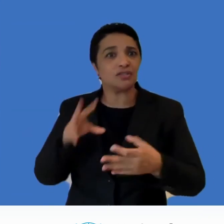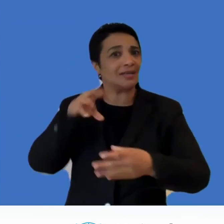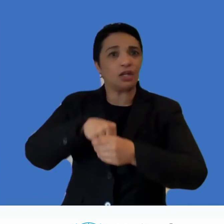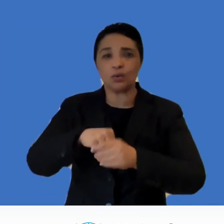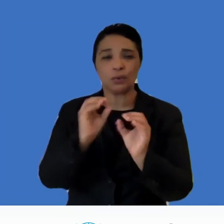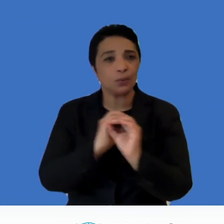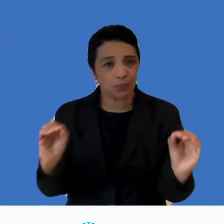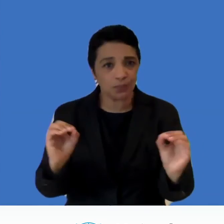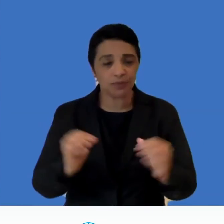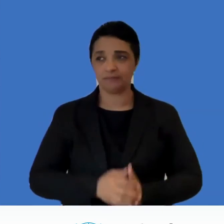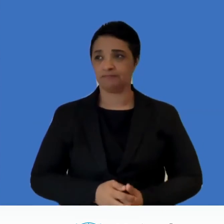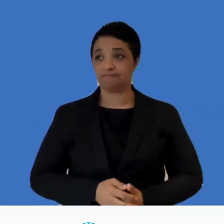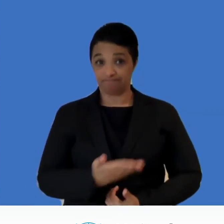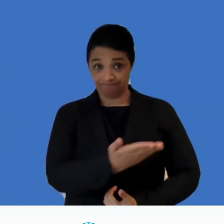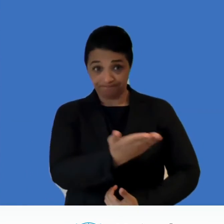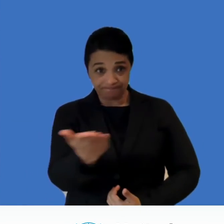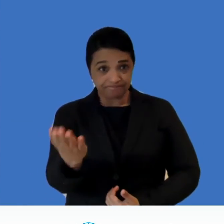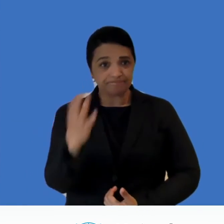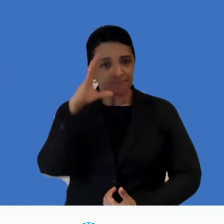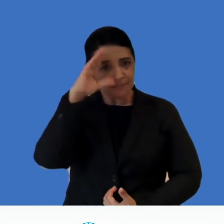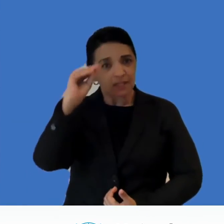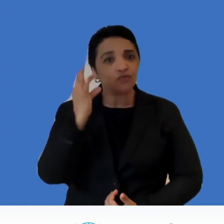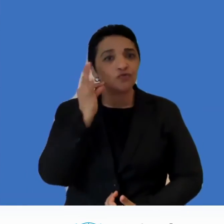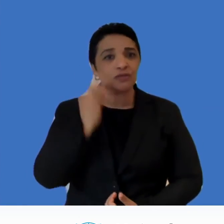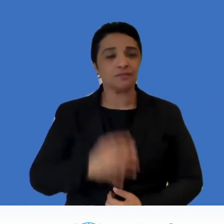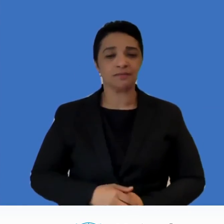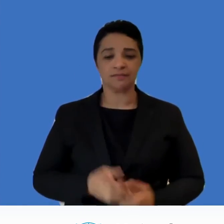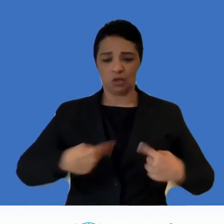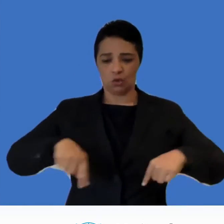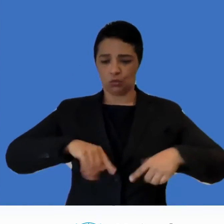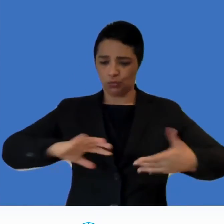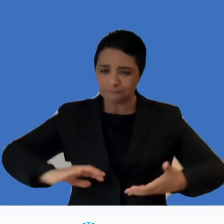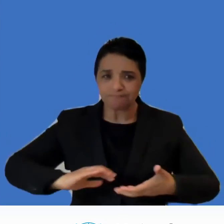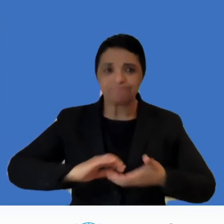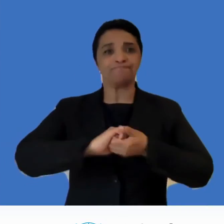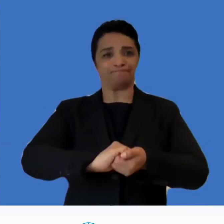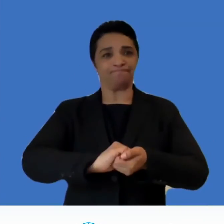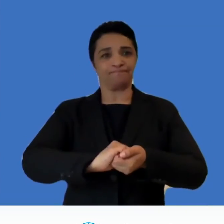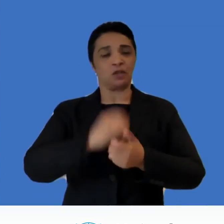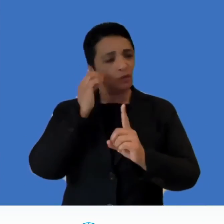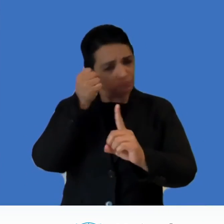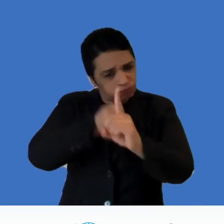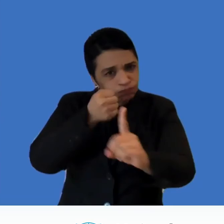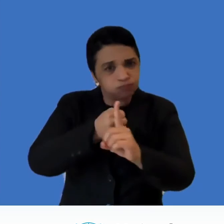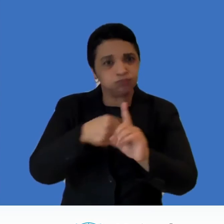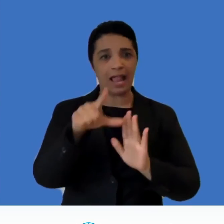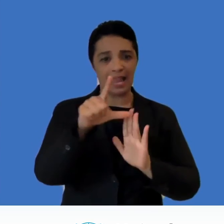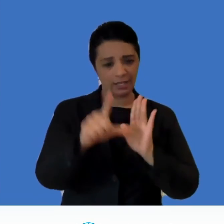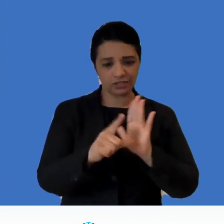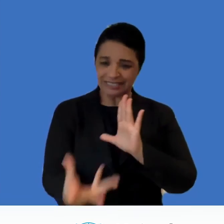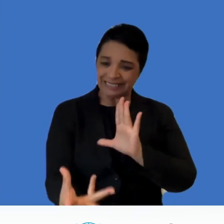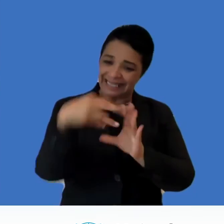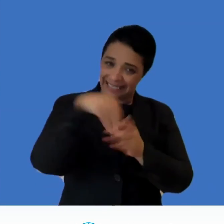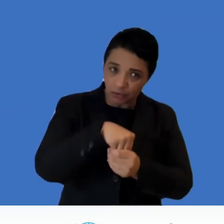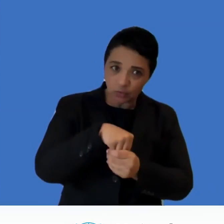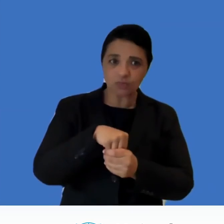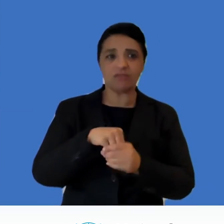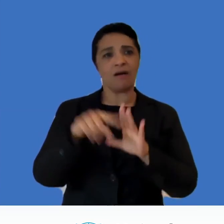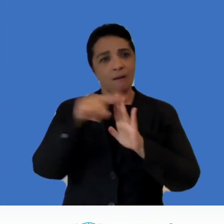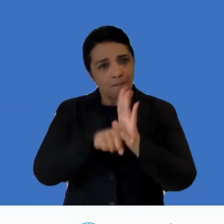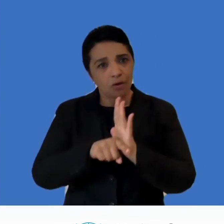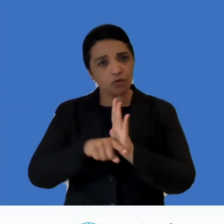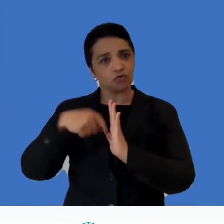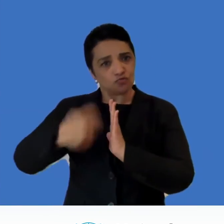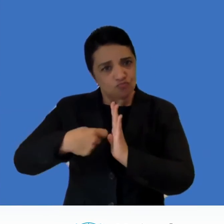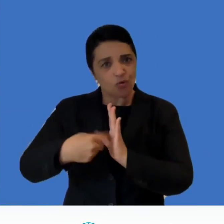gentlemen let us join hands in advocating for inclusive legislations policies and programs to address these